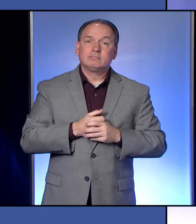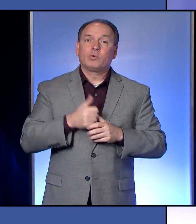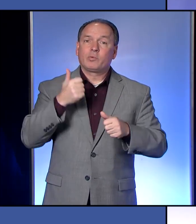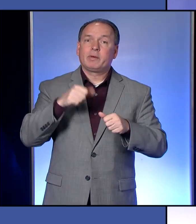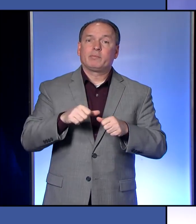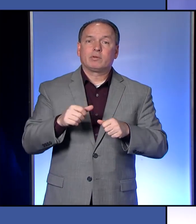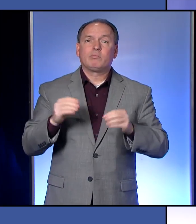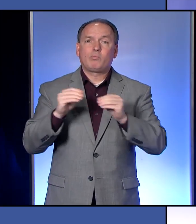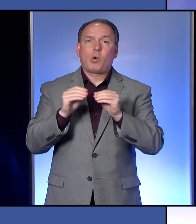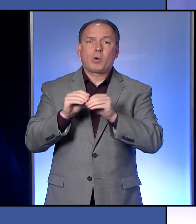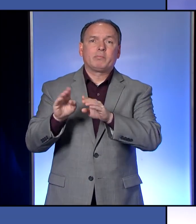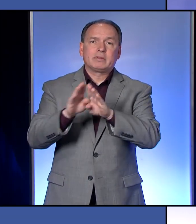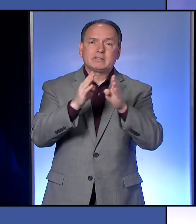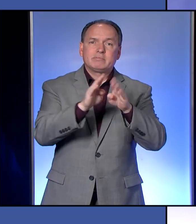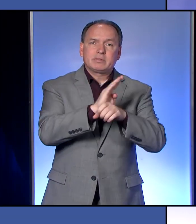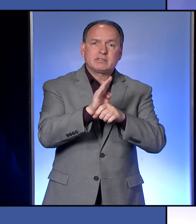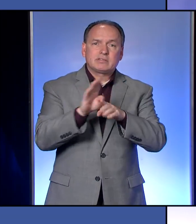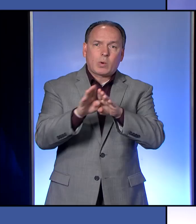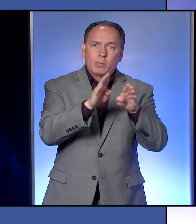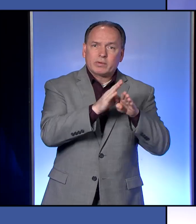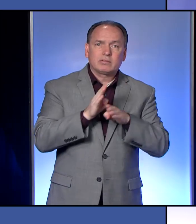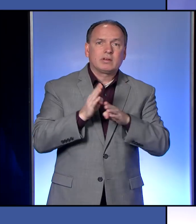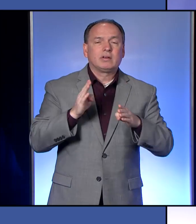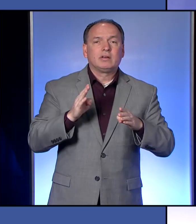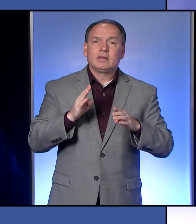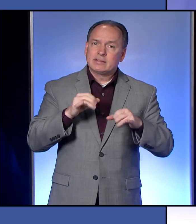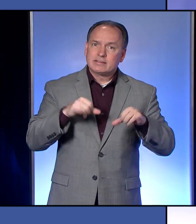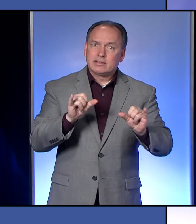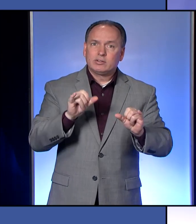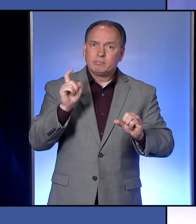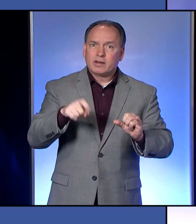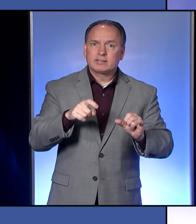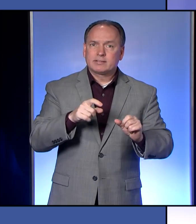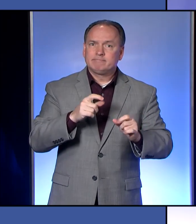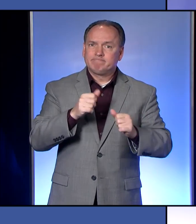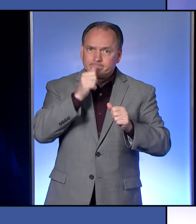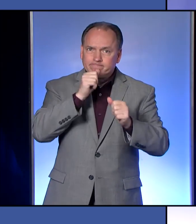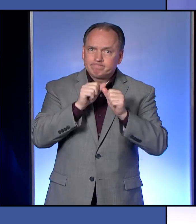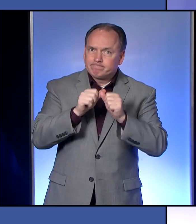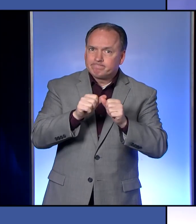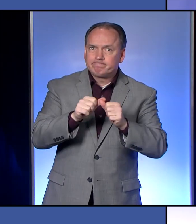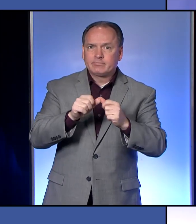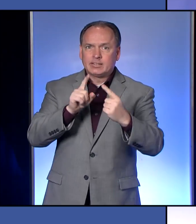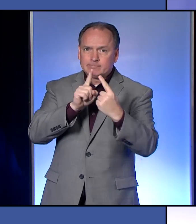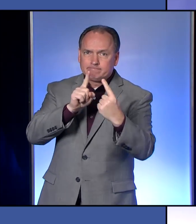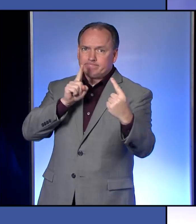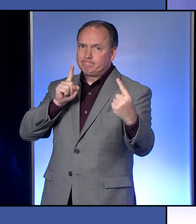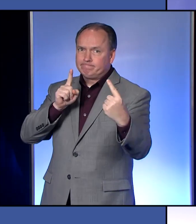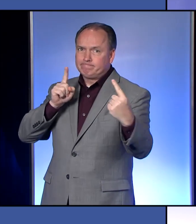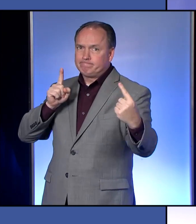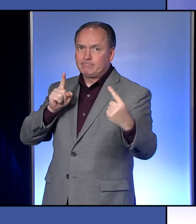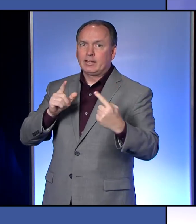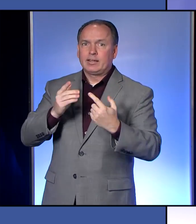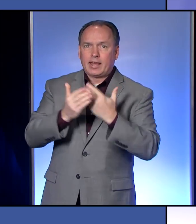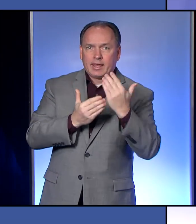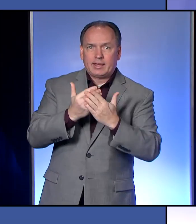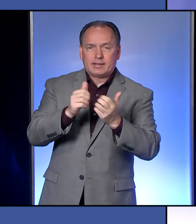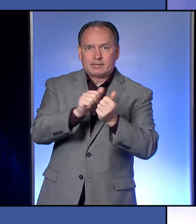reopening, we must remain vigilant to social distancing, hand hygiene and universal masking.